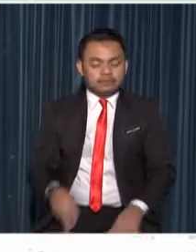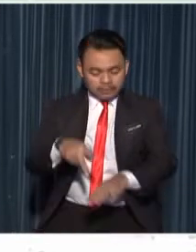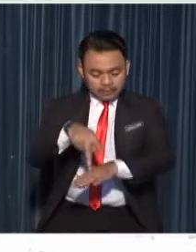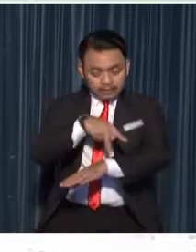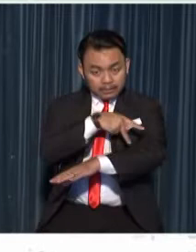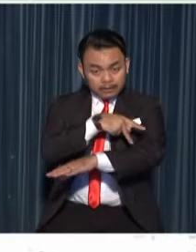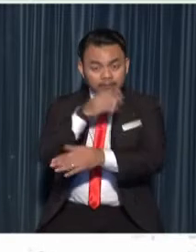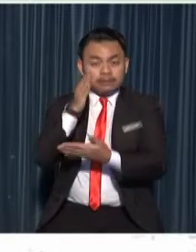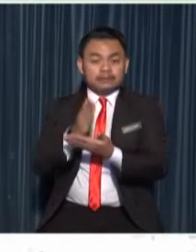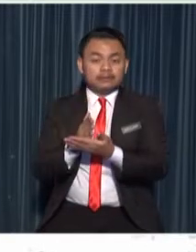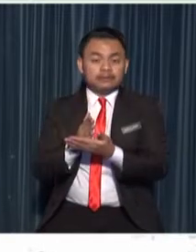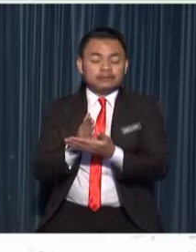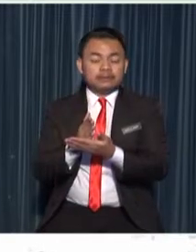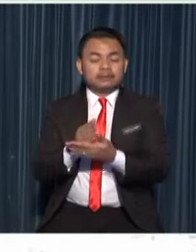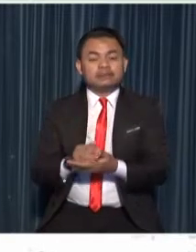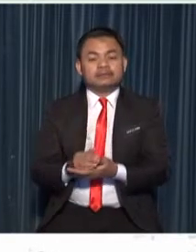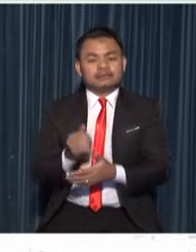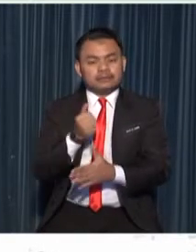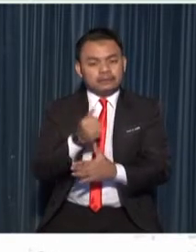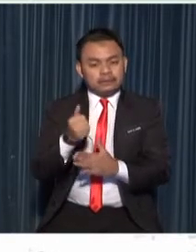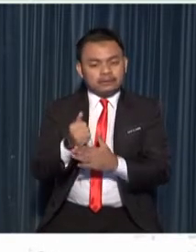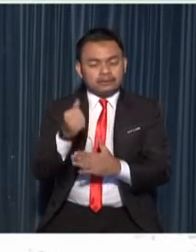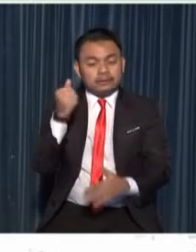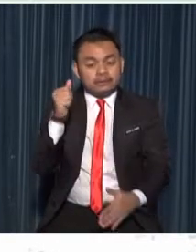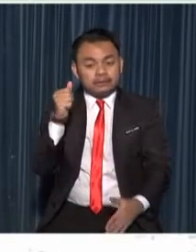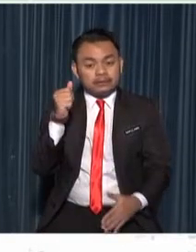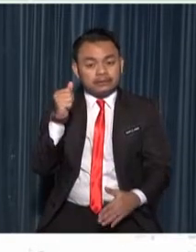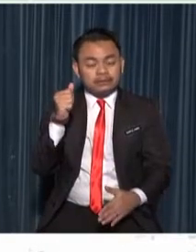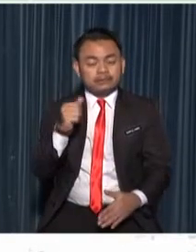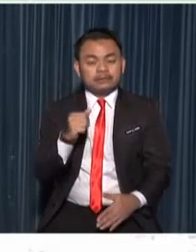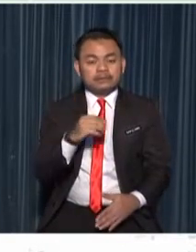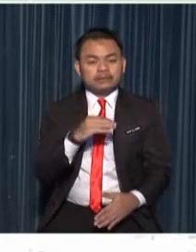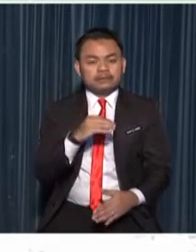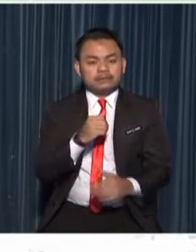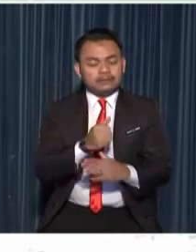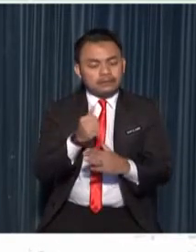should be around 10 to 15 centimeters long